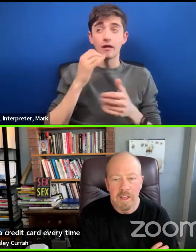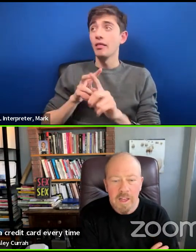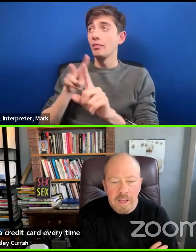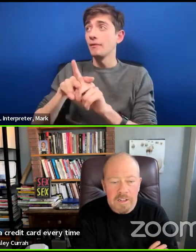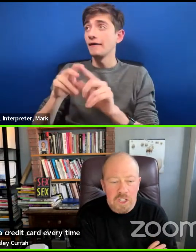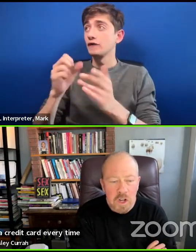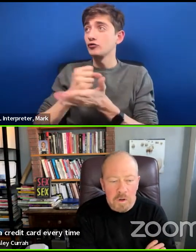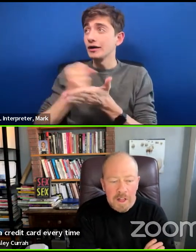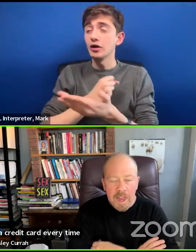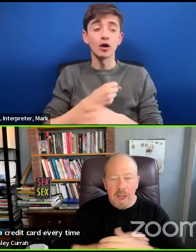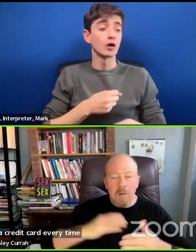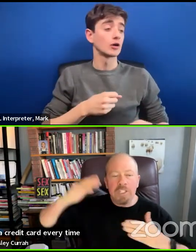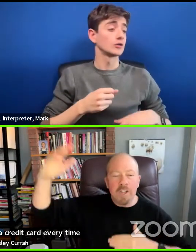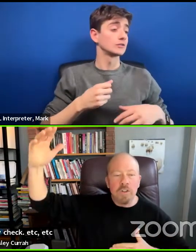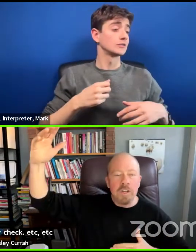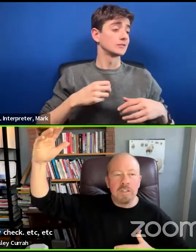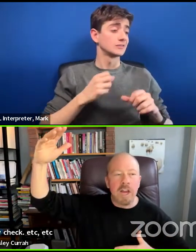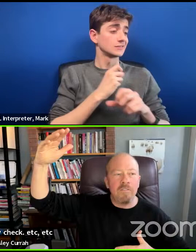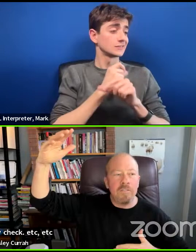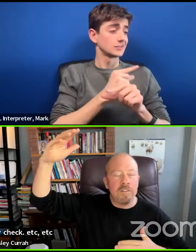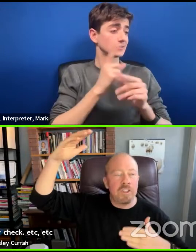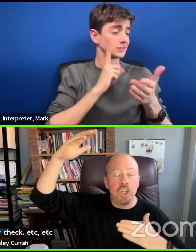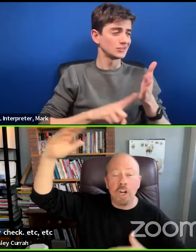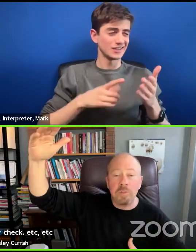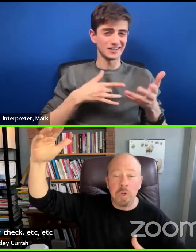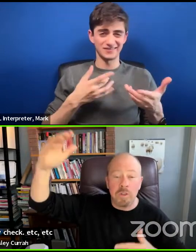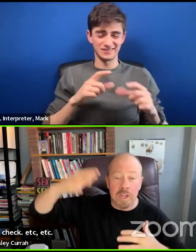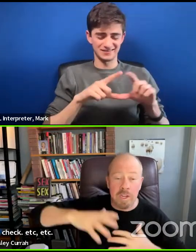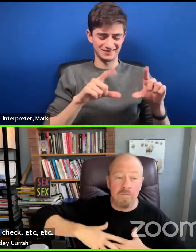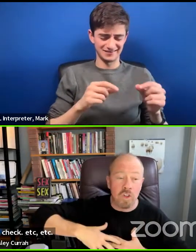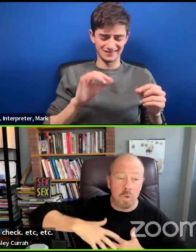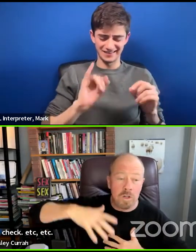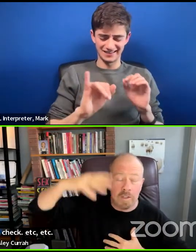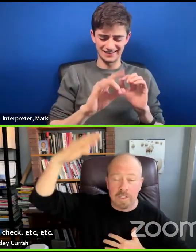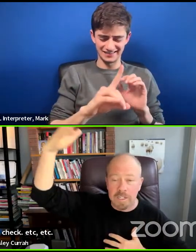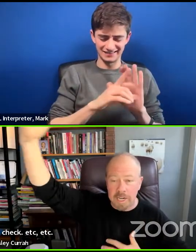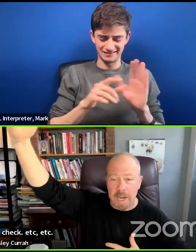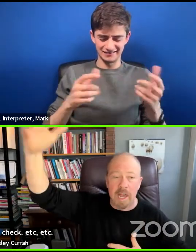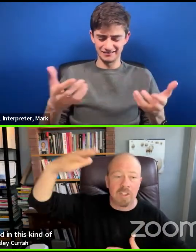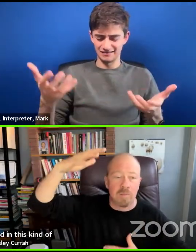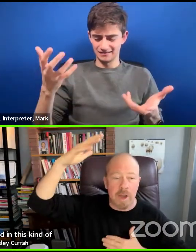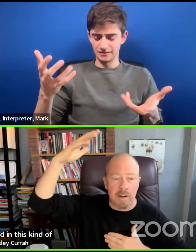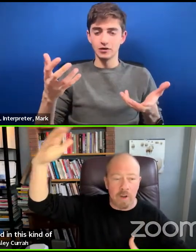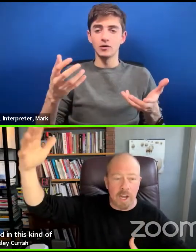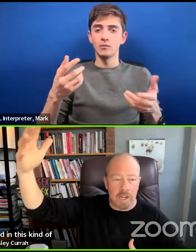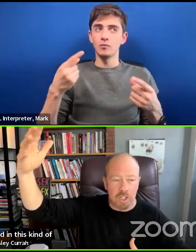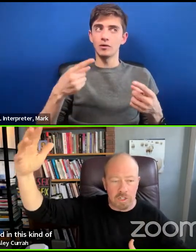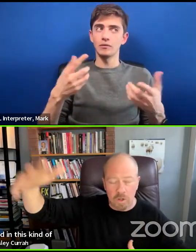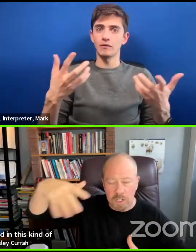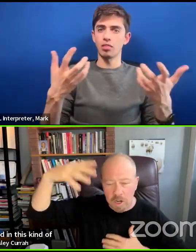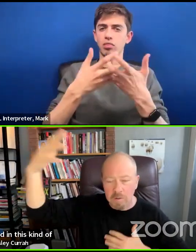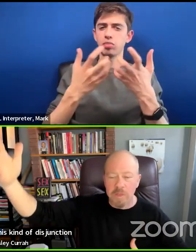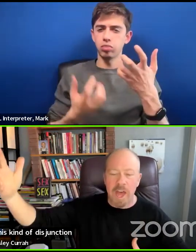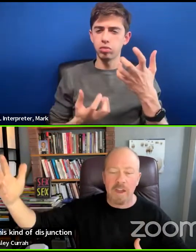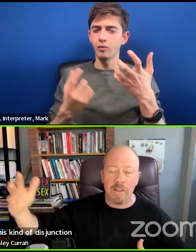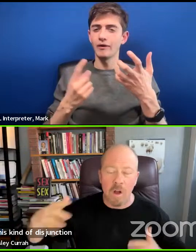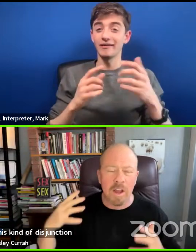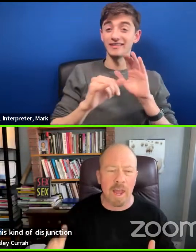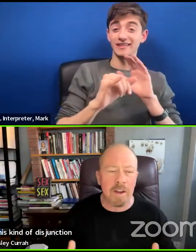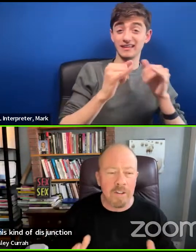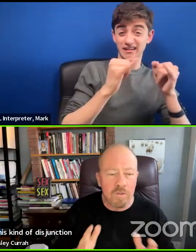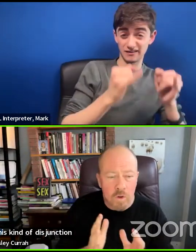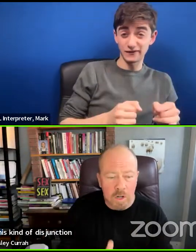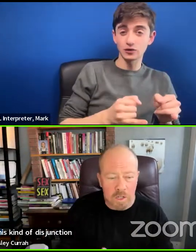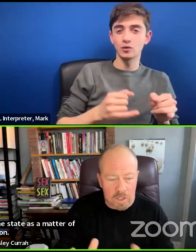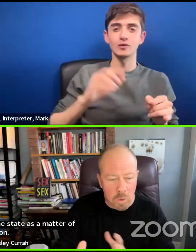et cetera. And so I was interested in this kind of disjunction between the individual and the state as a matter of recognition. So I started with that and I